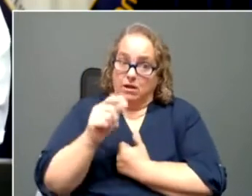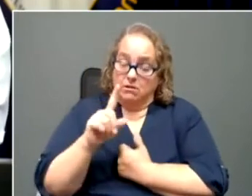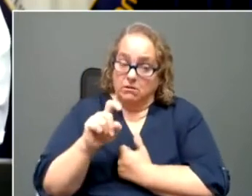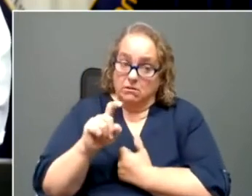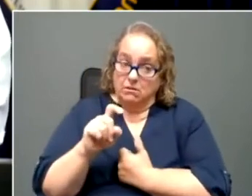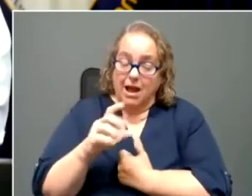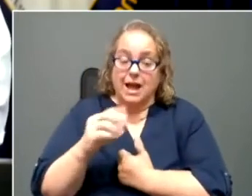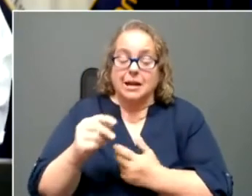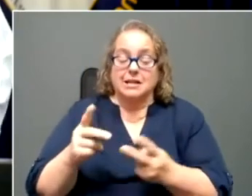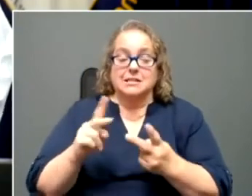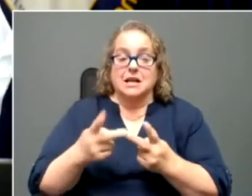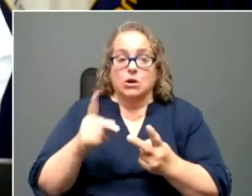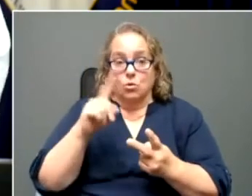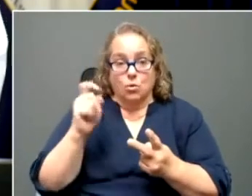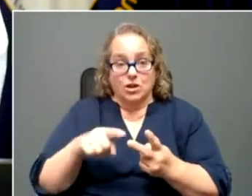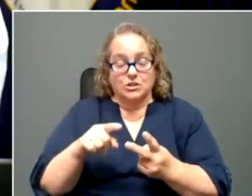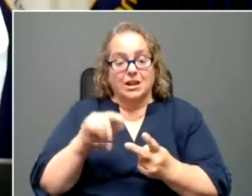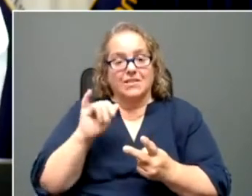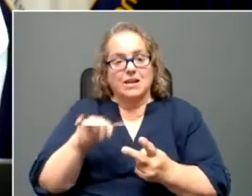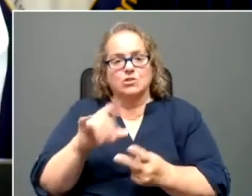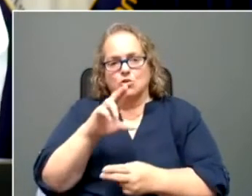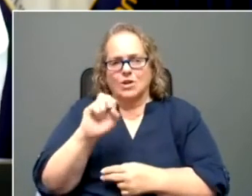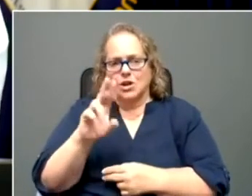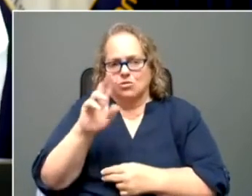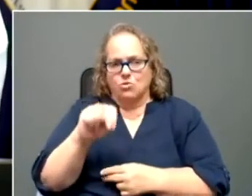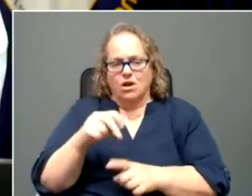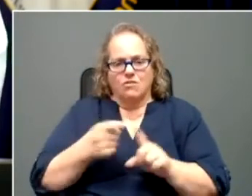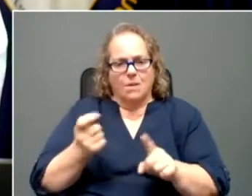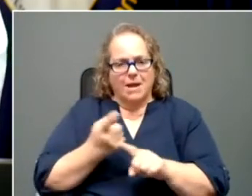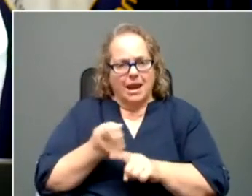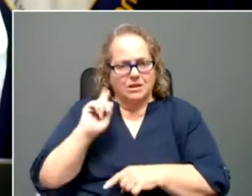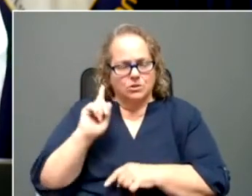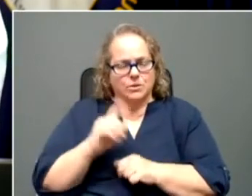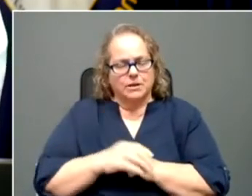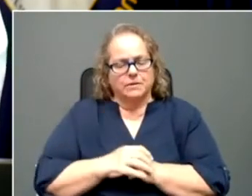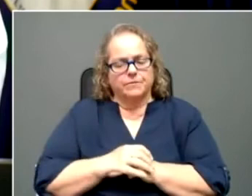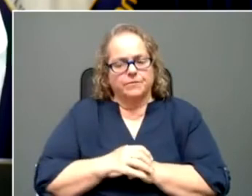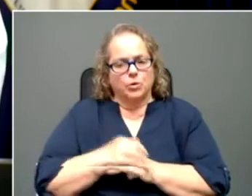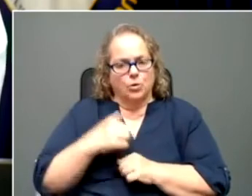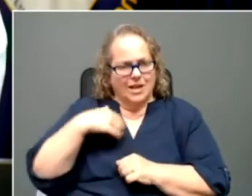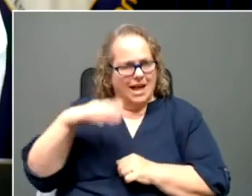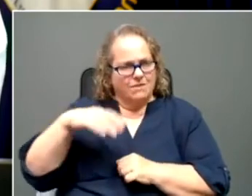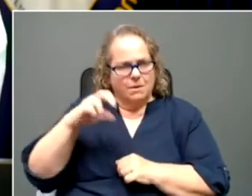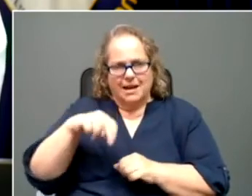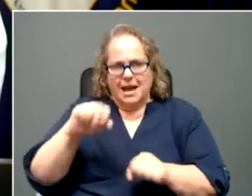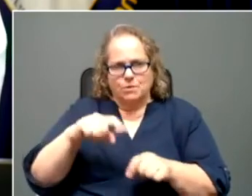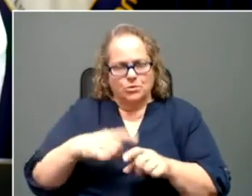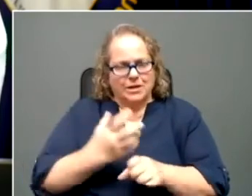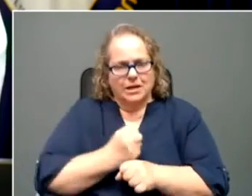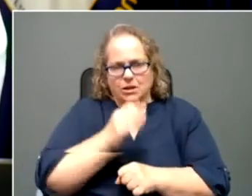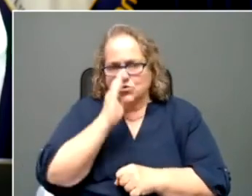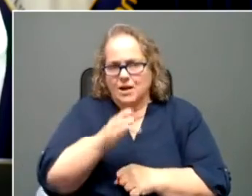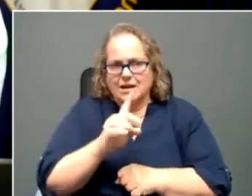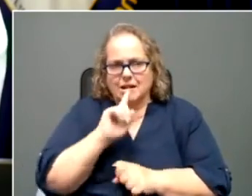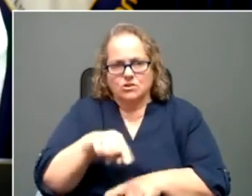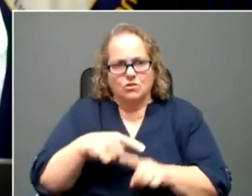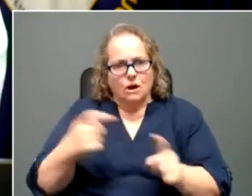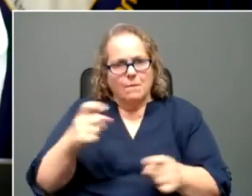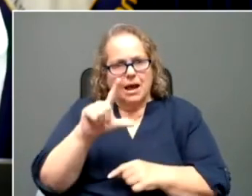question, um, and this is a rerun from last week since we have not been able to get like a direct answer from the labor cabinet.